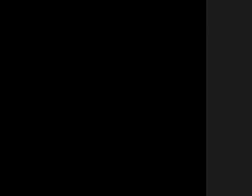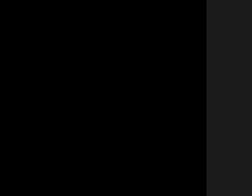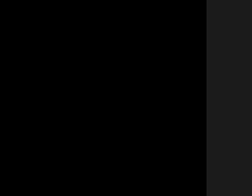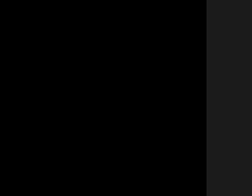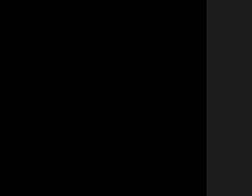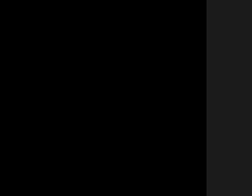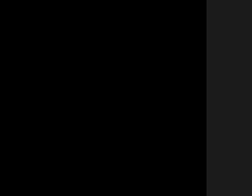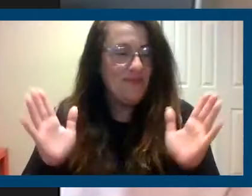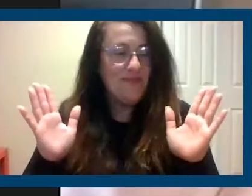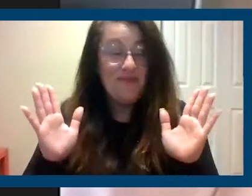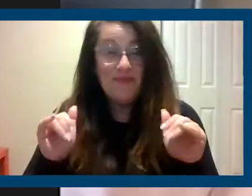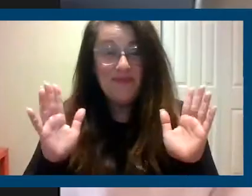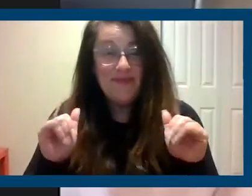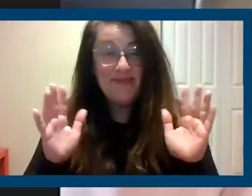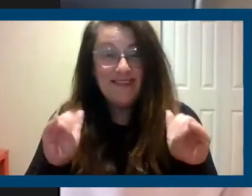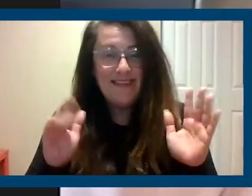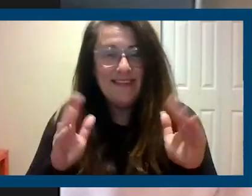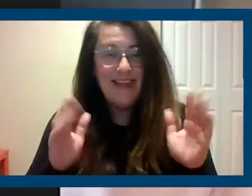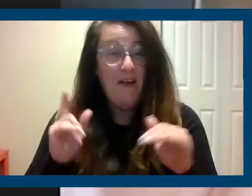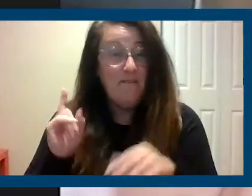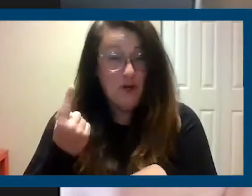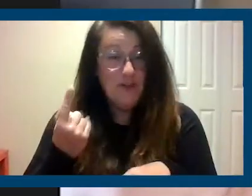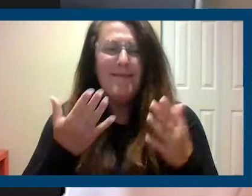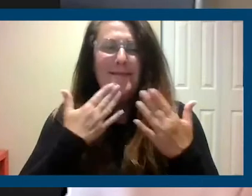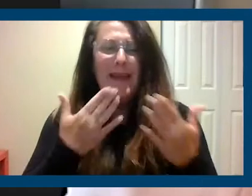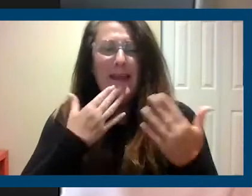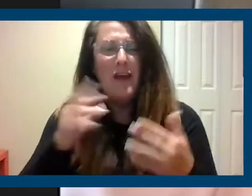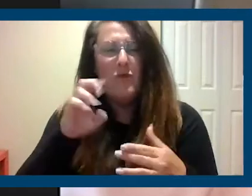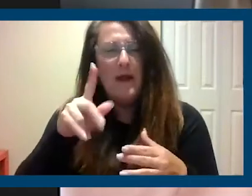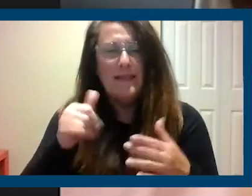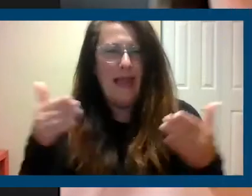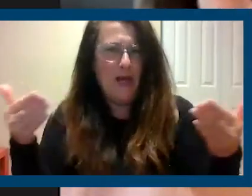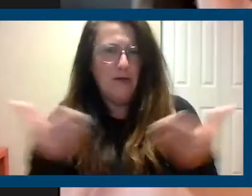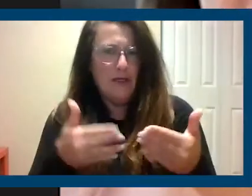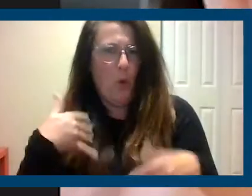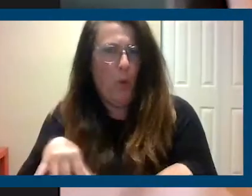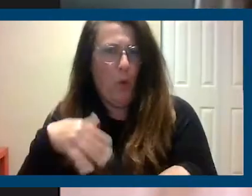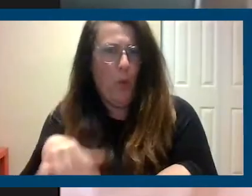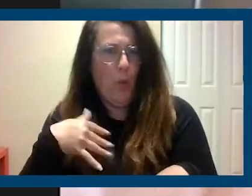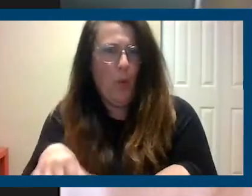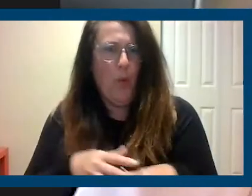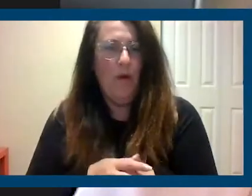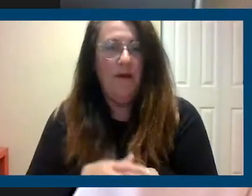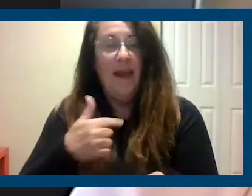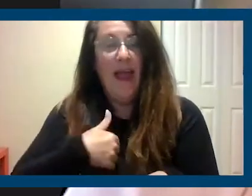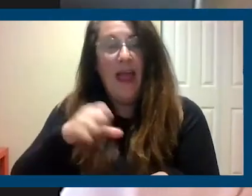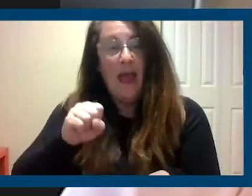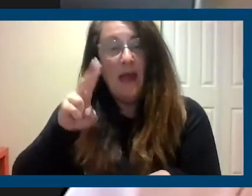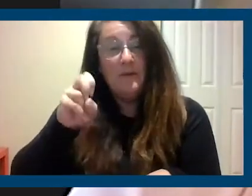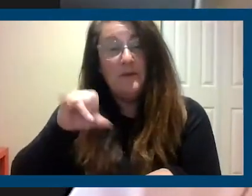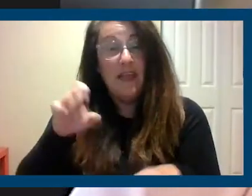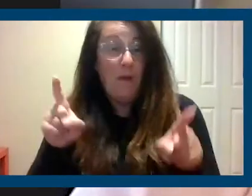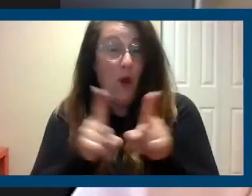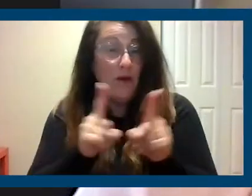everyone. First of all, thank you so much to Rusty Hicks for that great introduction. I'm Susie Shannon. also the